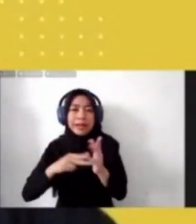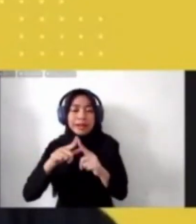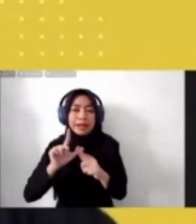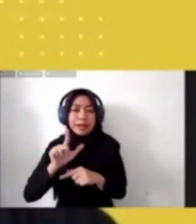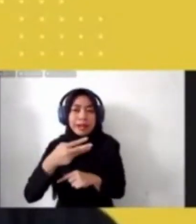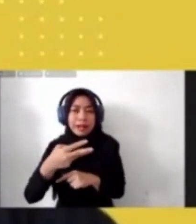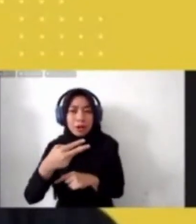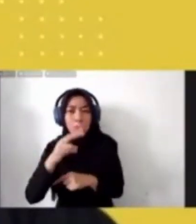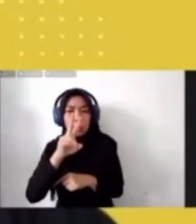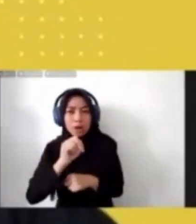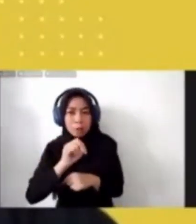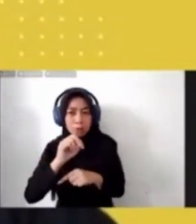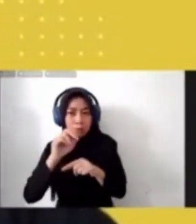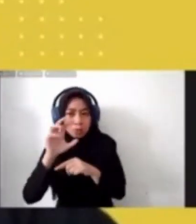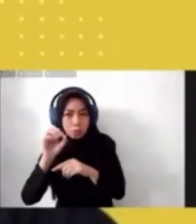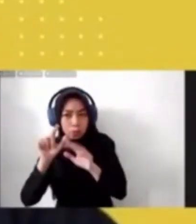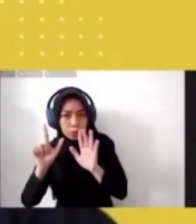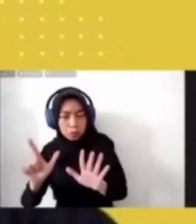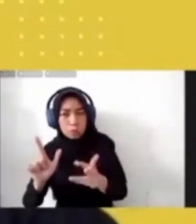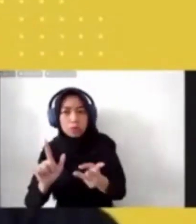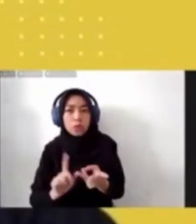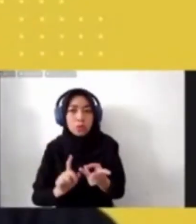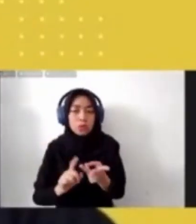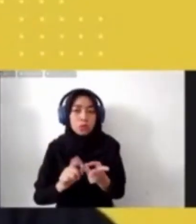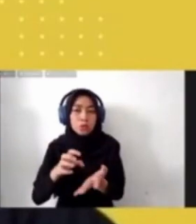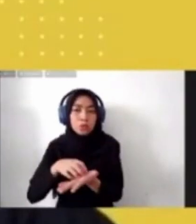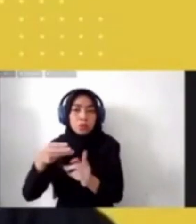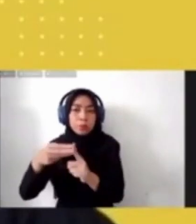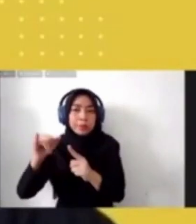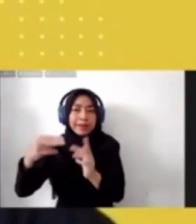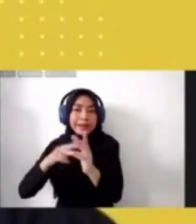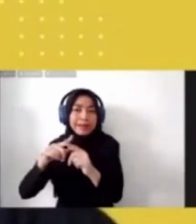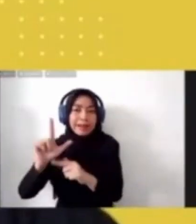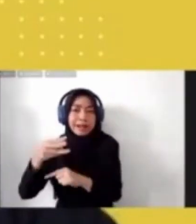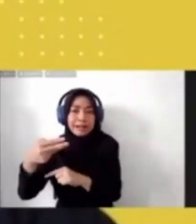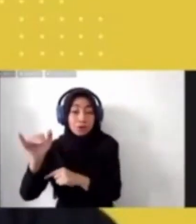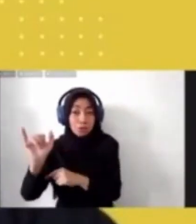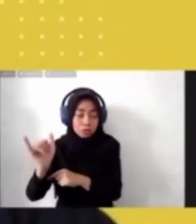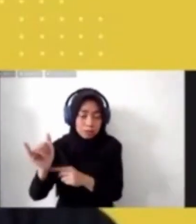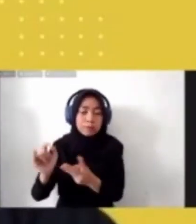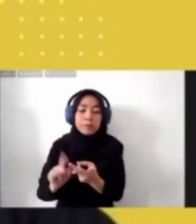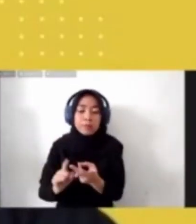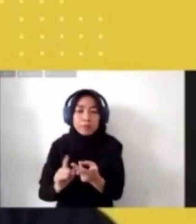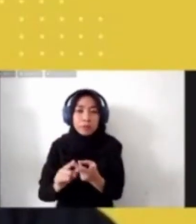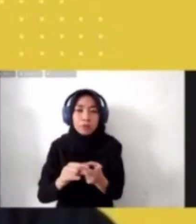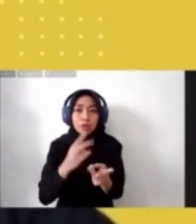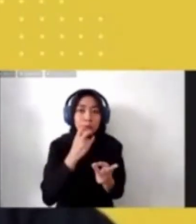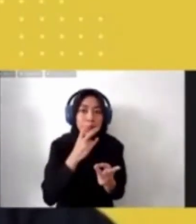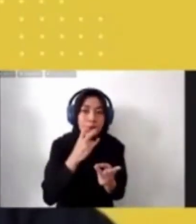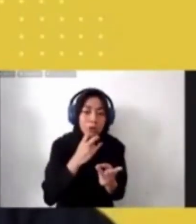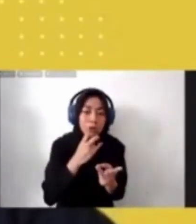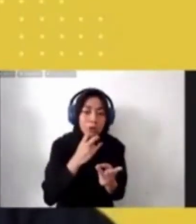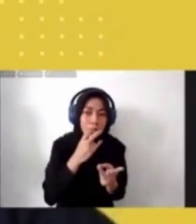Indonesia Encounters the Arab Region, Jogja Biennale in 2013, An Exquisite Corpse, Bandung Pavilion at the 9th Shanghai